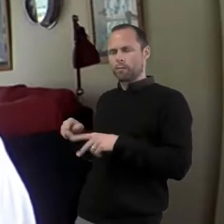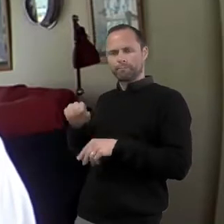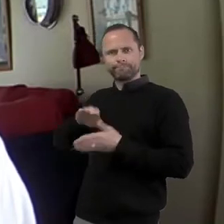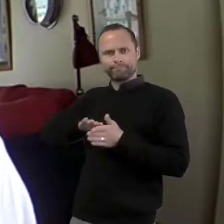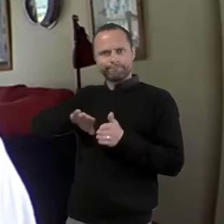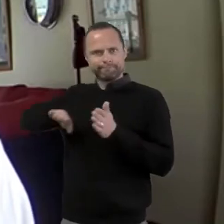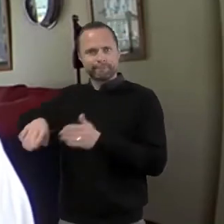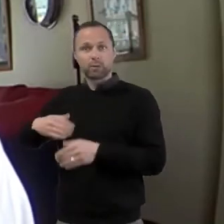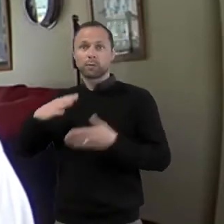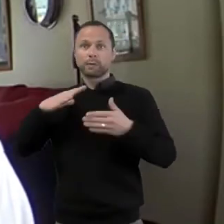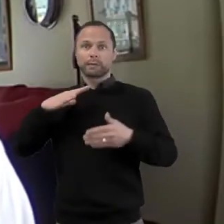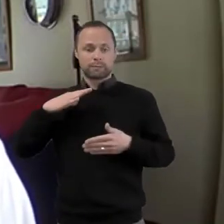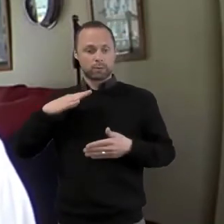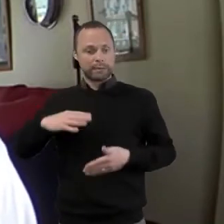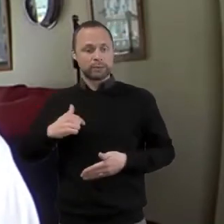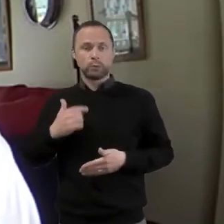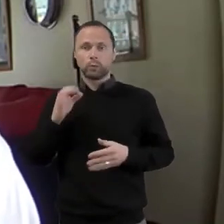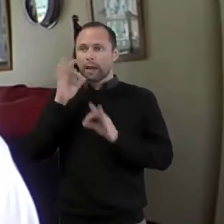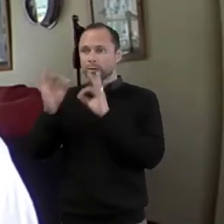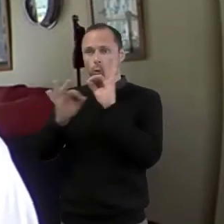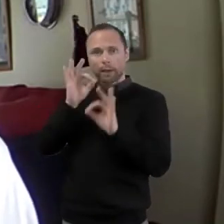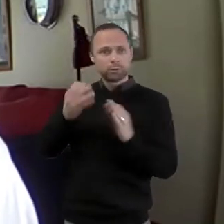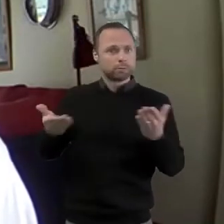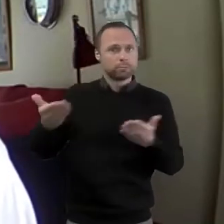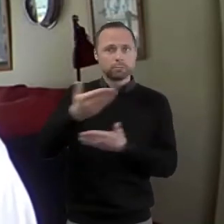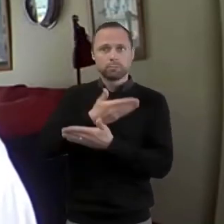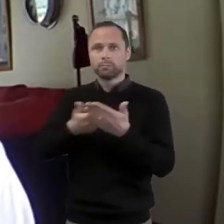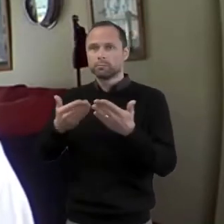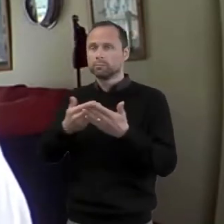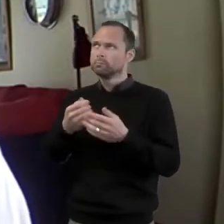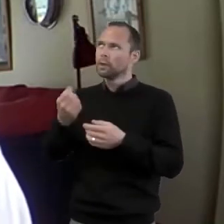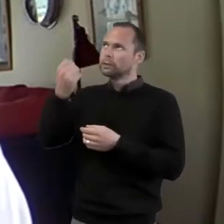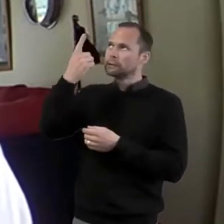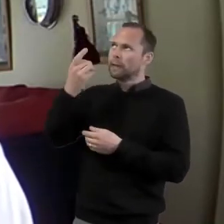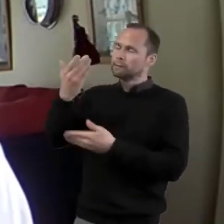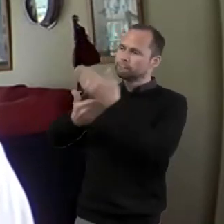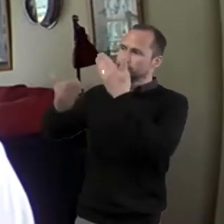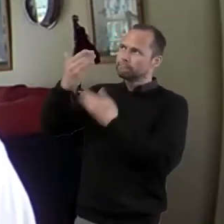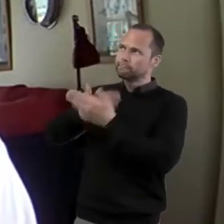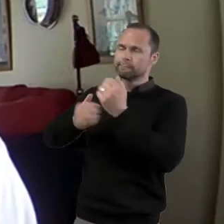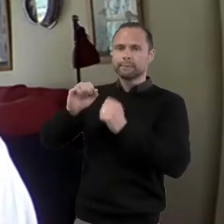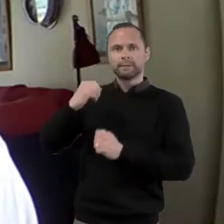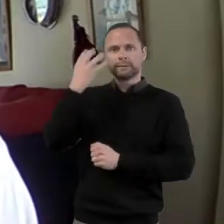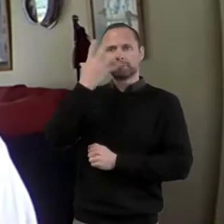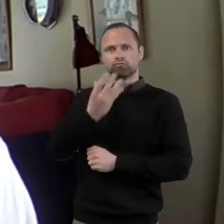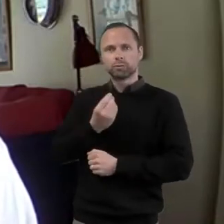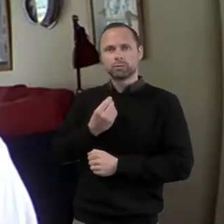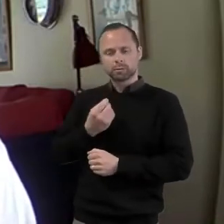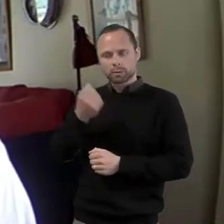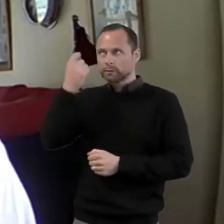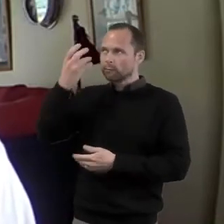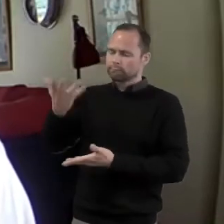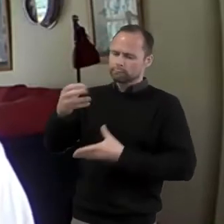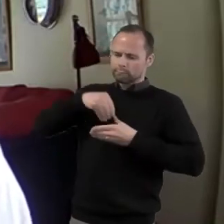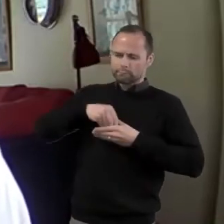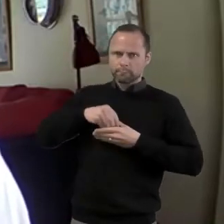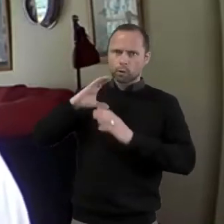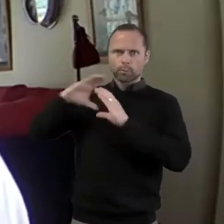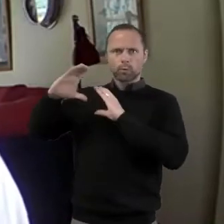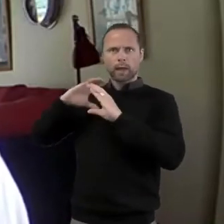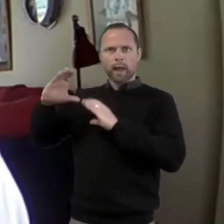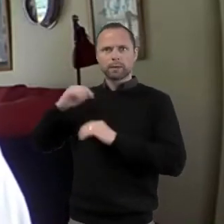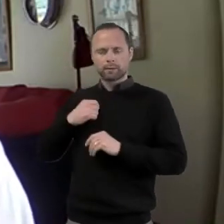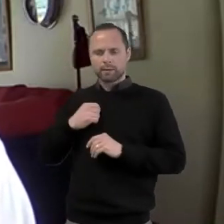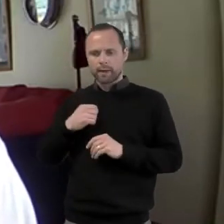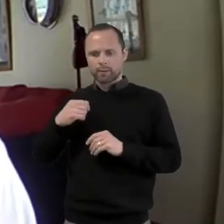let's seek God's spirit for this time and move forward into a new normal. Let's be prepared to be